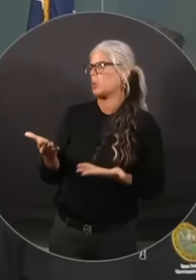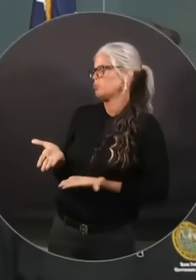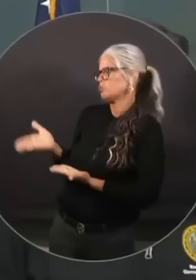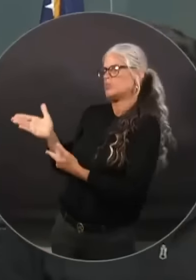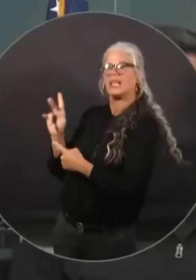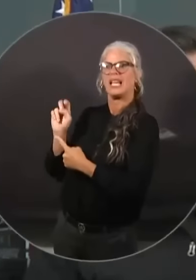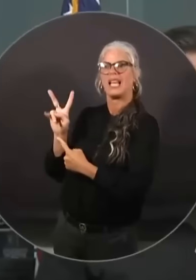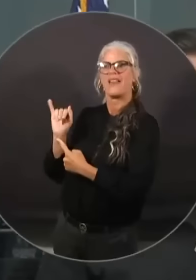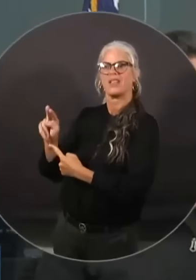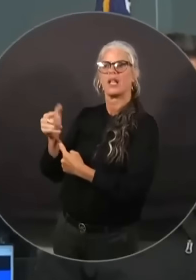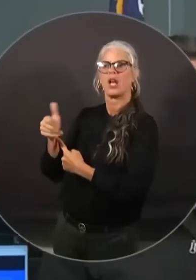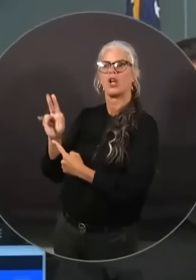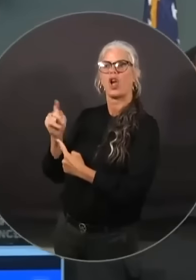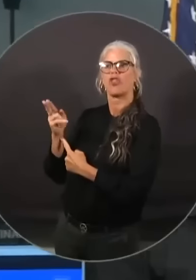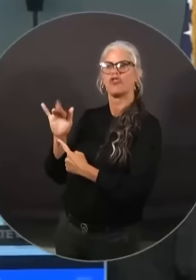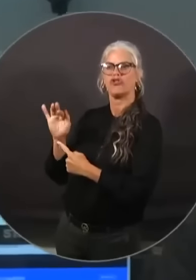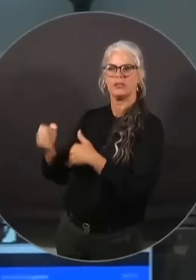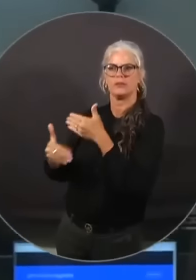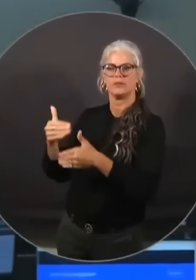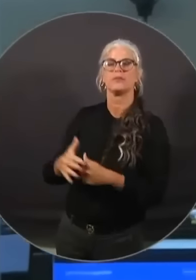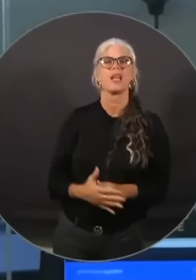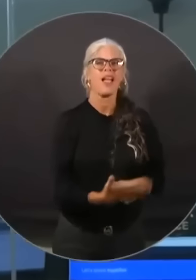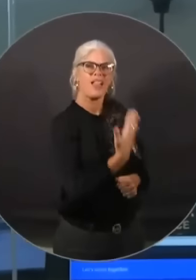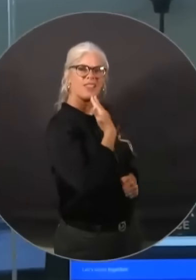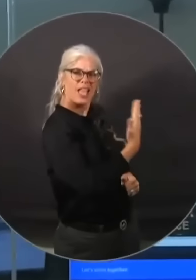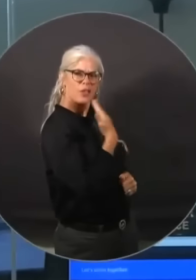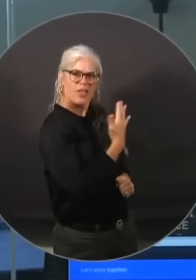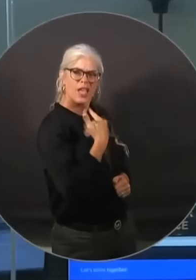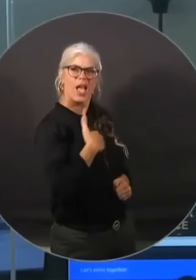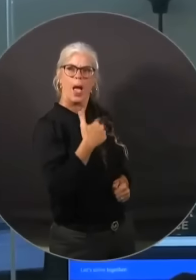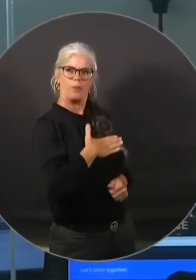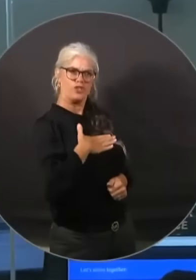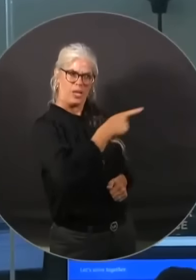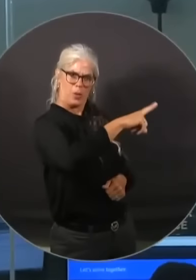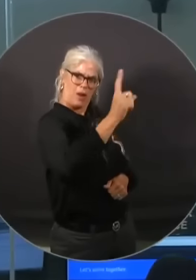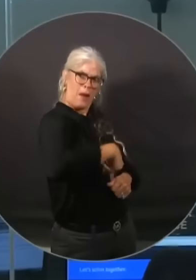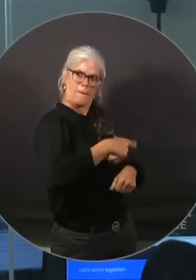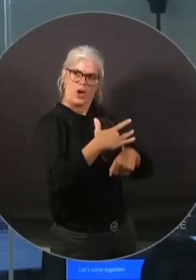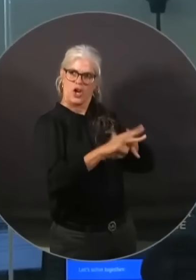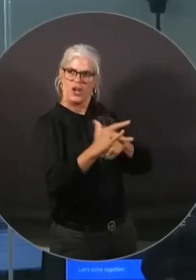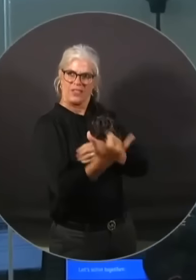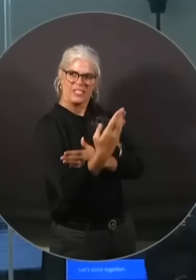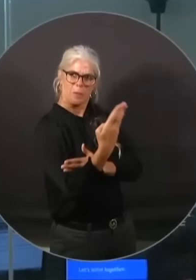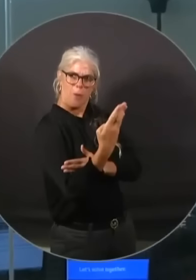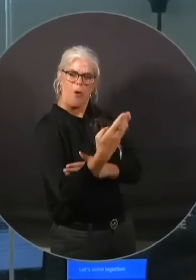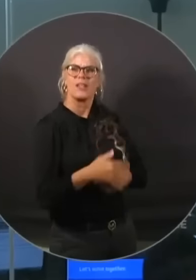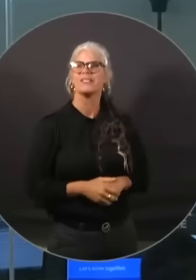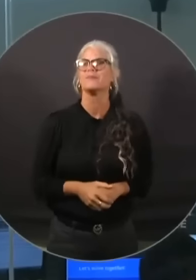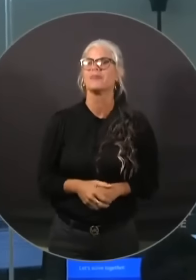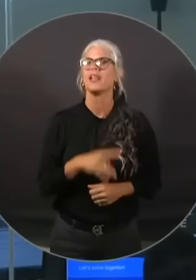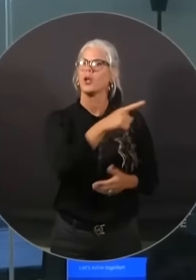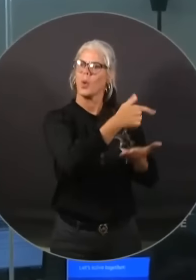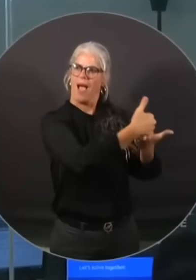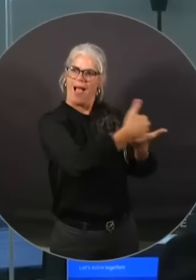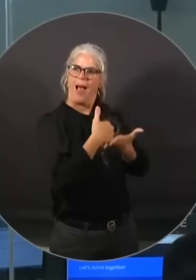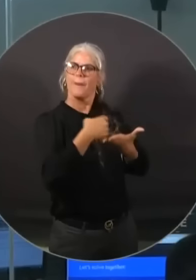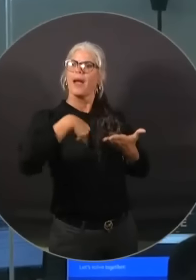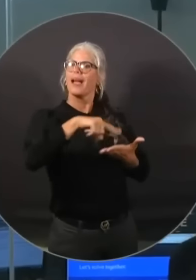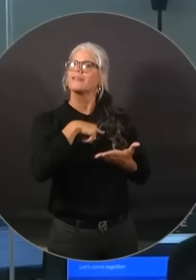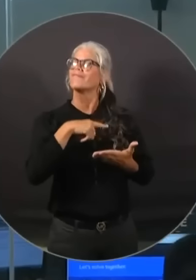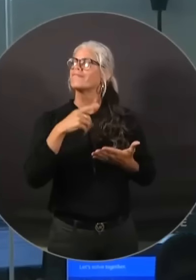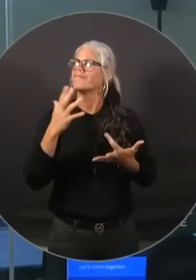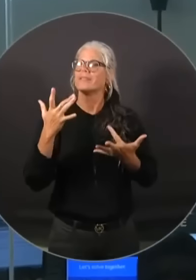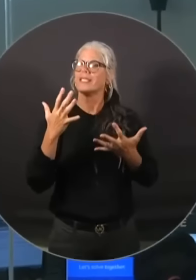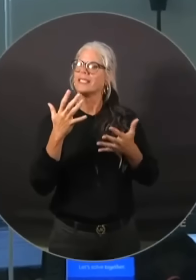Thank you, Governor. I appreciate you being here early this morning and late last night and helping provide the necessary